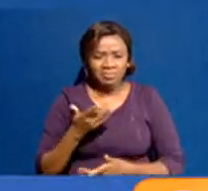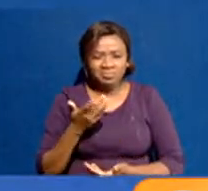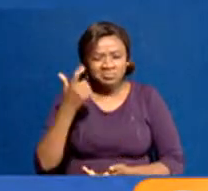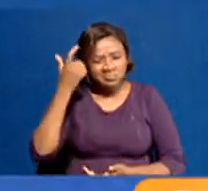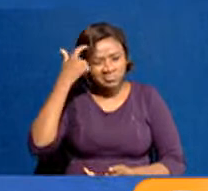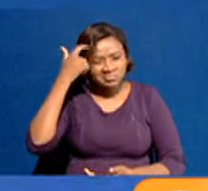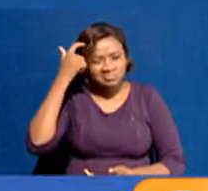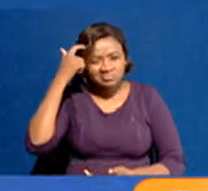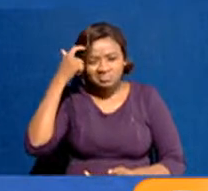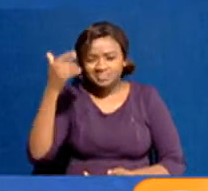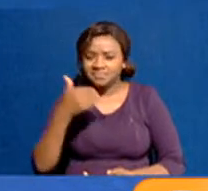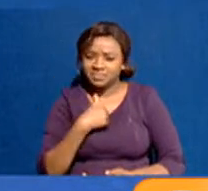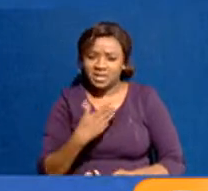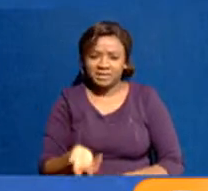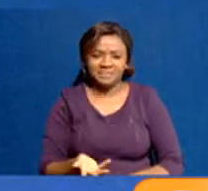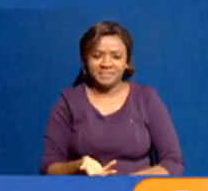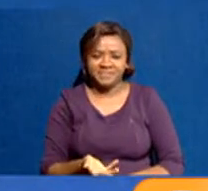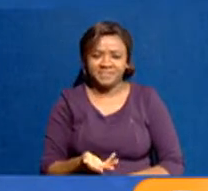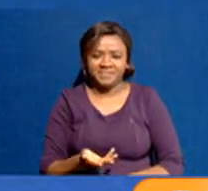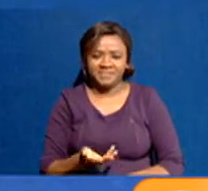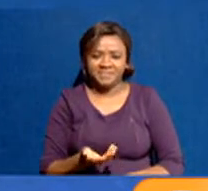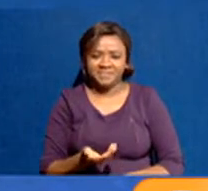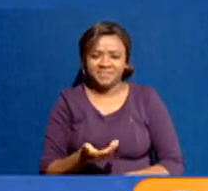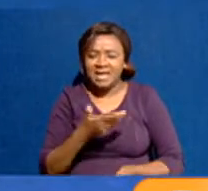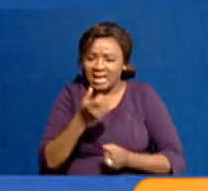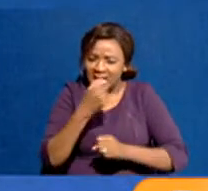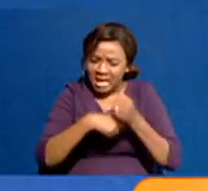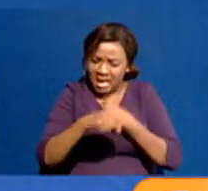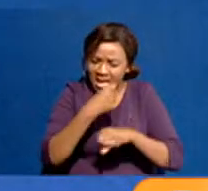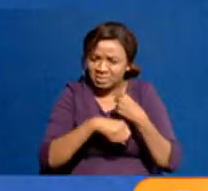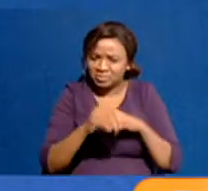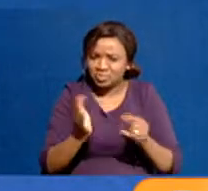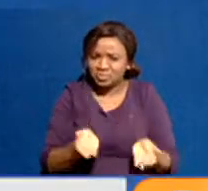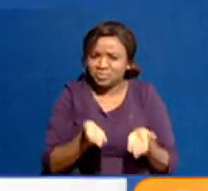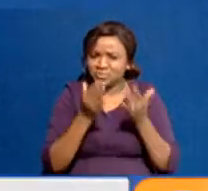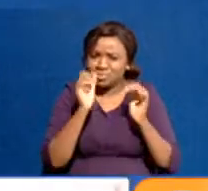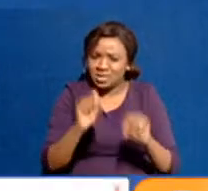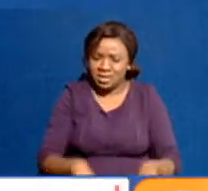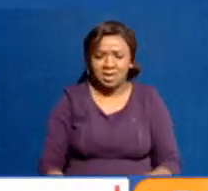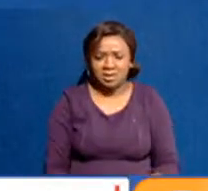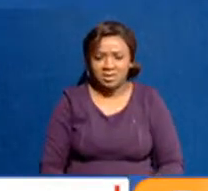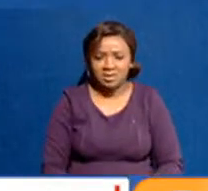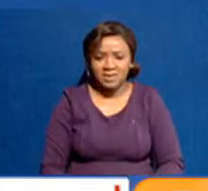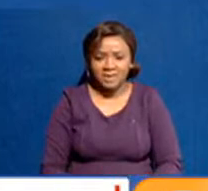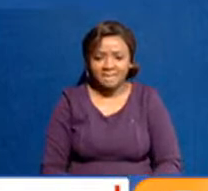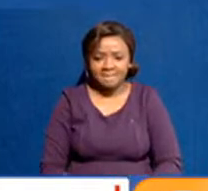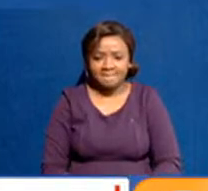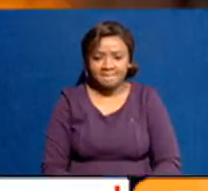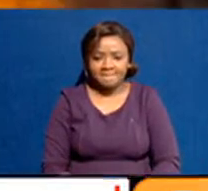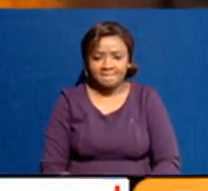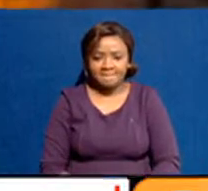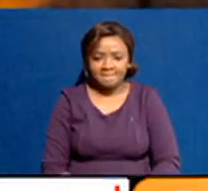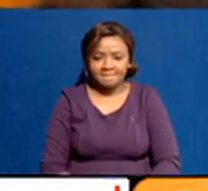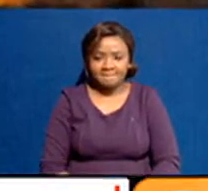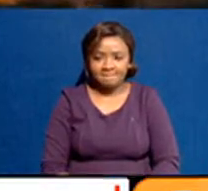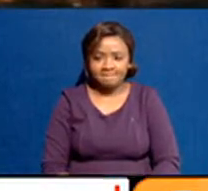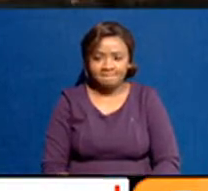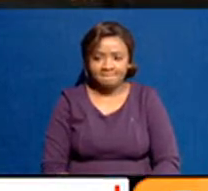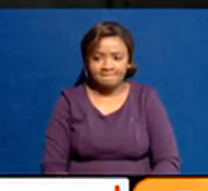you know, in the country who should know better, having seen the 2008. But, of course, it's not surprising because